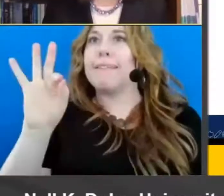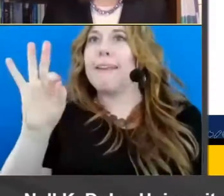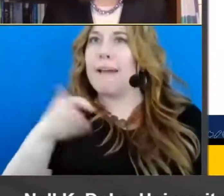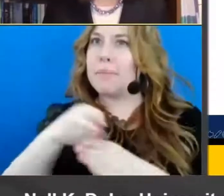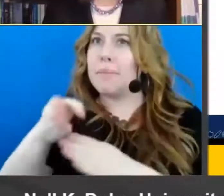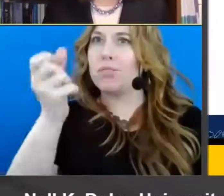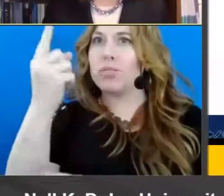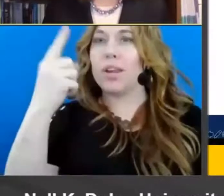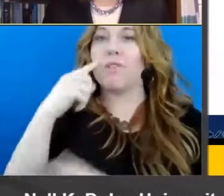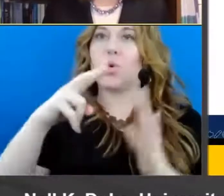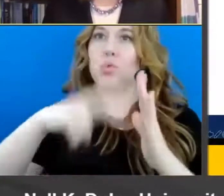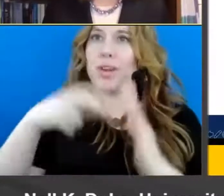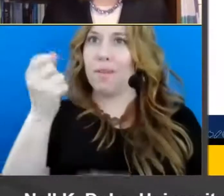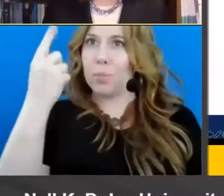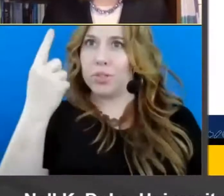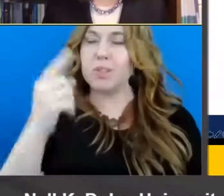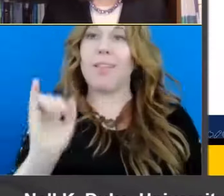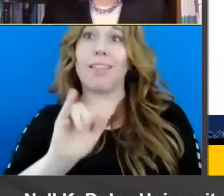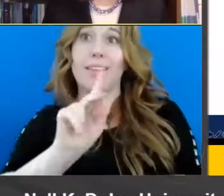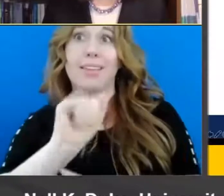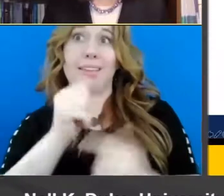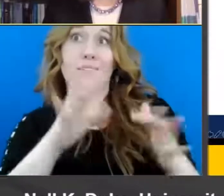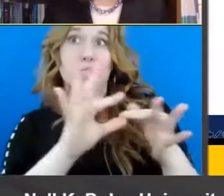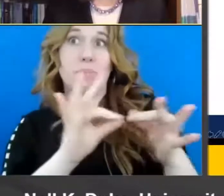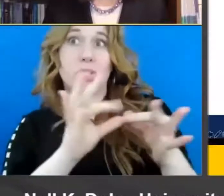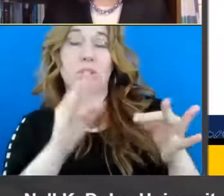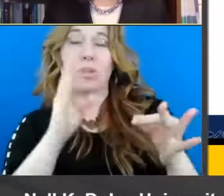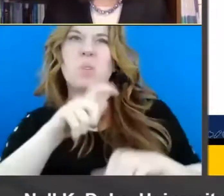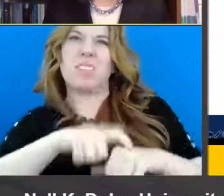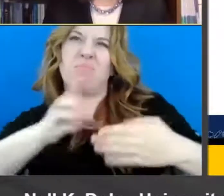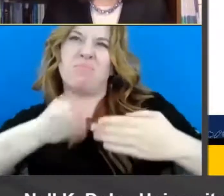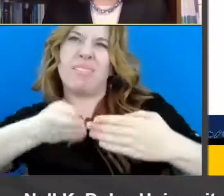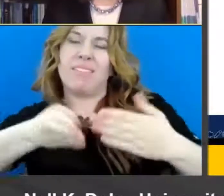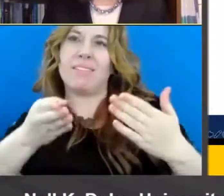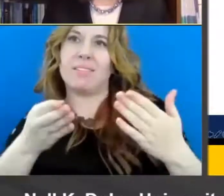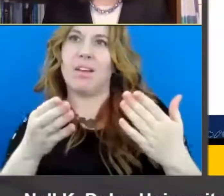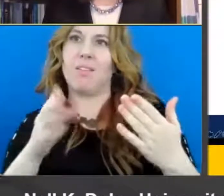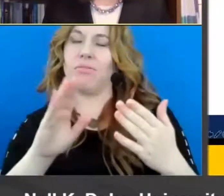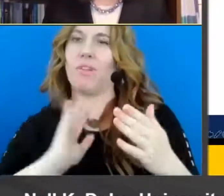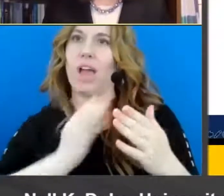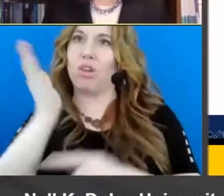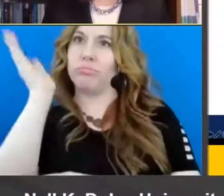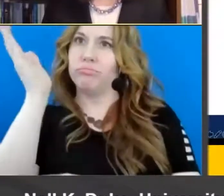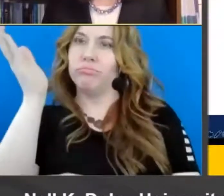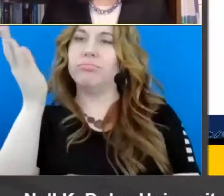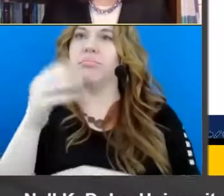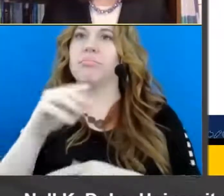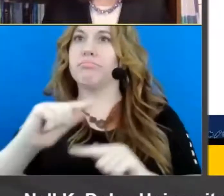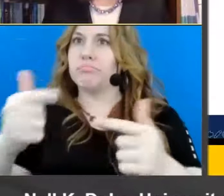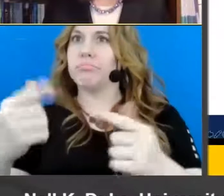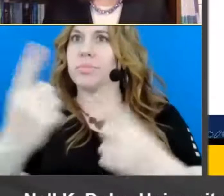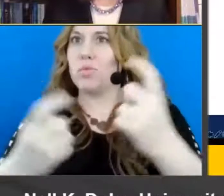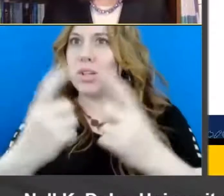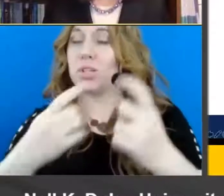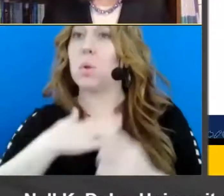comprehension. And as Kia indicated, there will be time towards the end of the session to entertain questions. So please do post